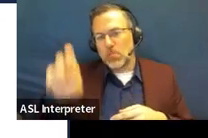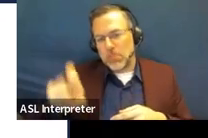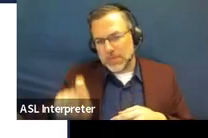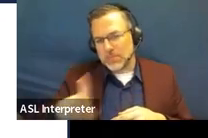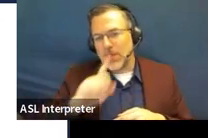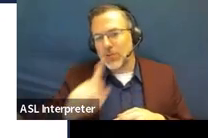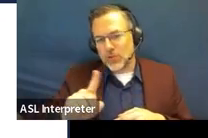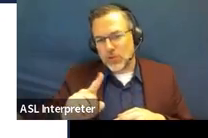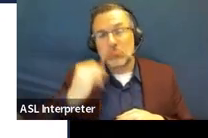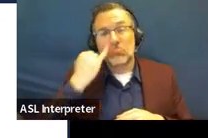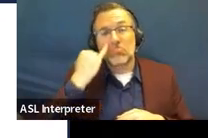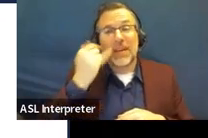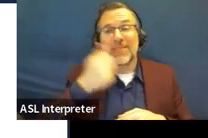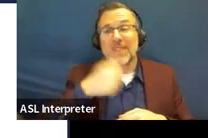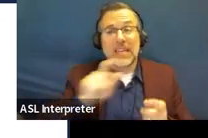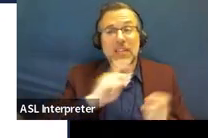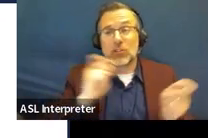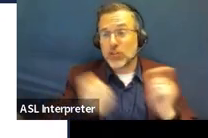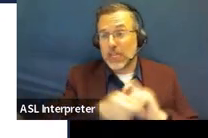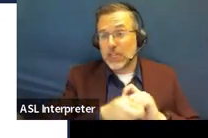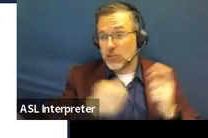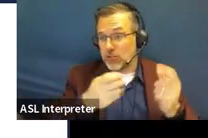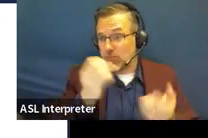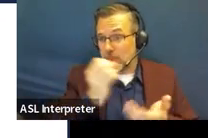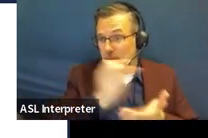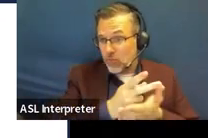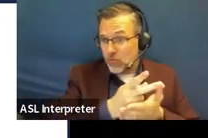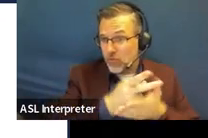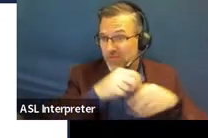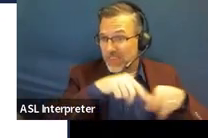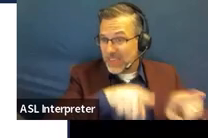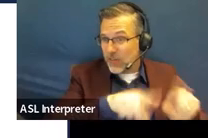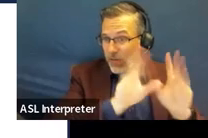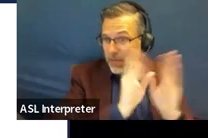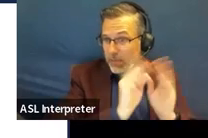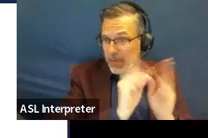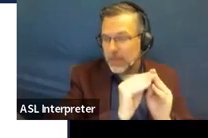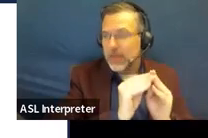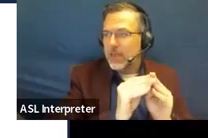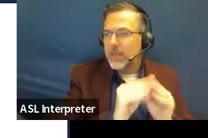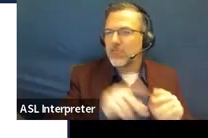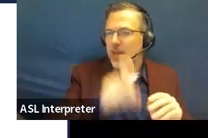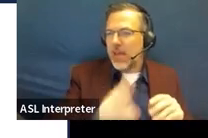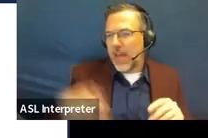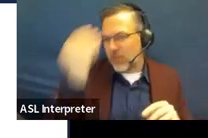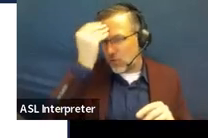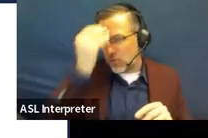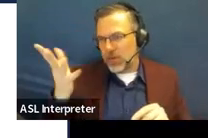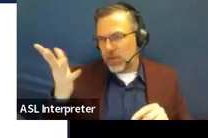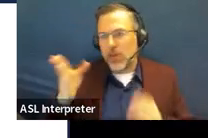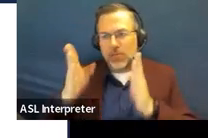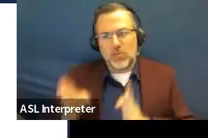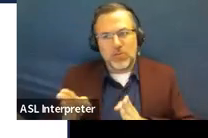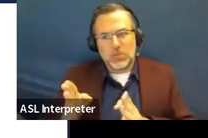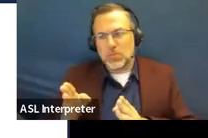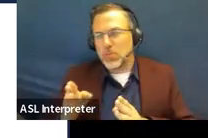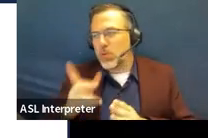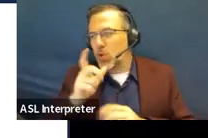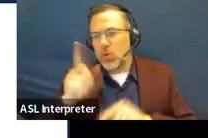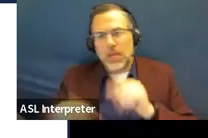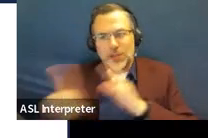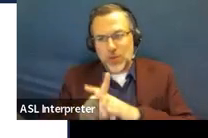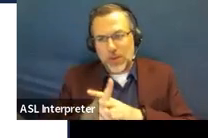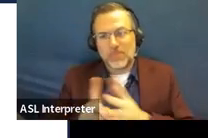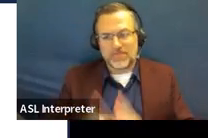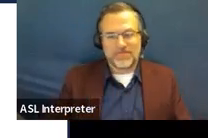even if they're not at the meeting. So that's under excusal. And again, you can find those forms on the IEP forms page that I linked.